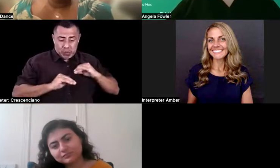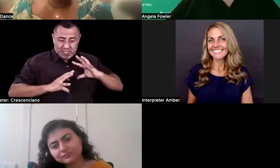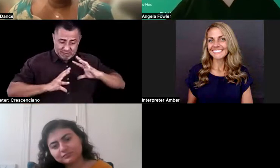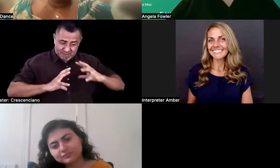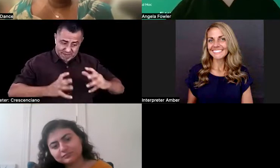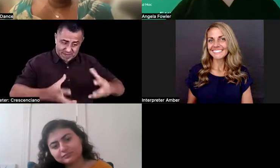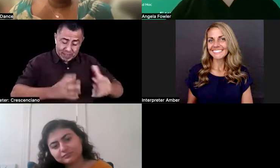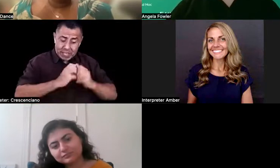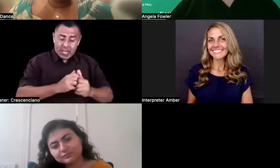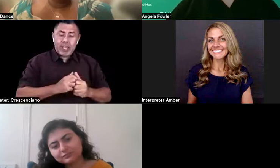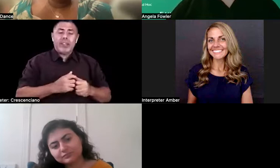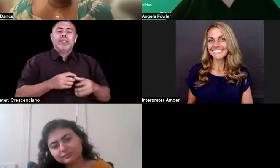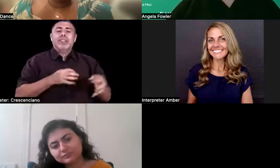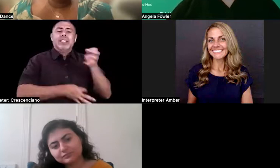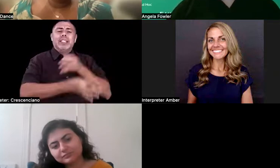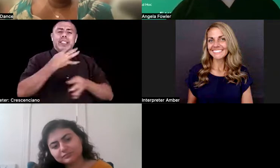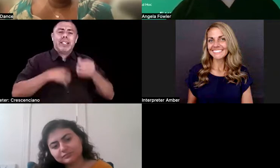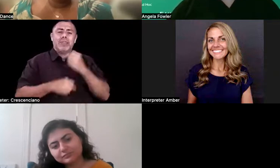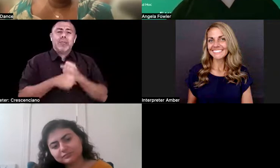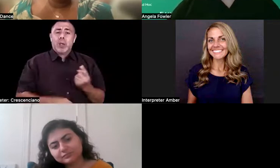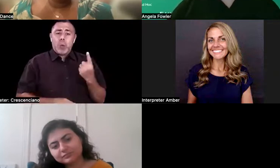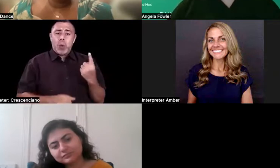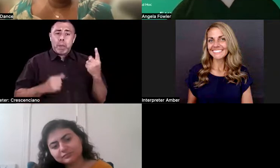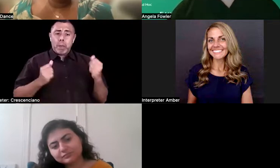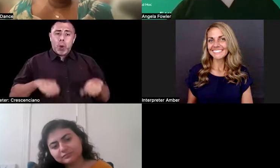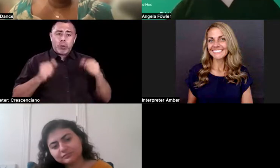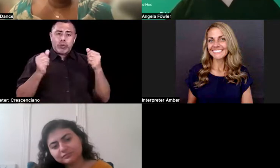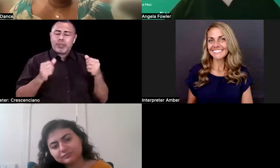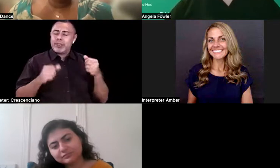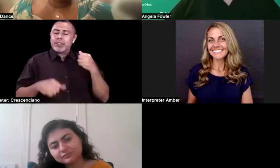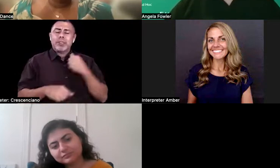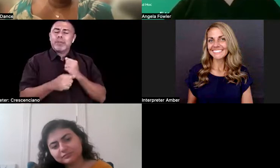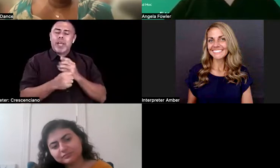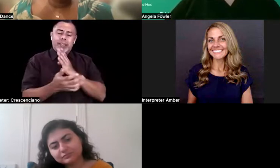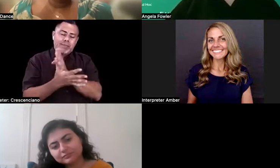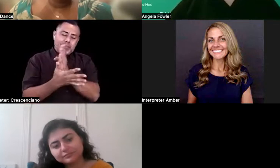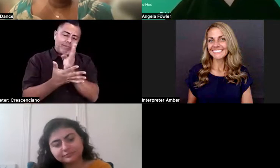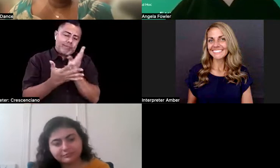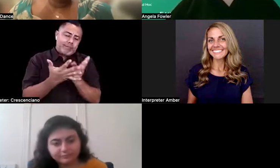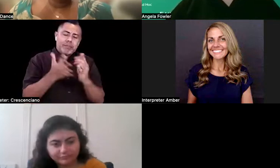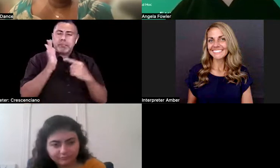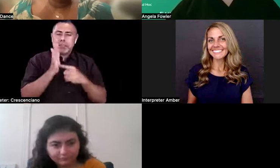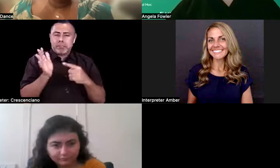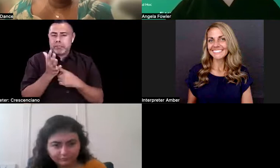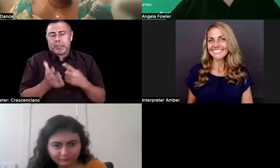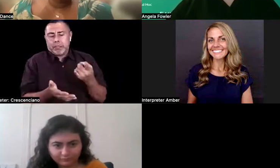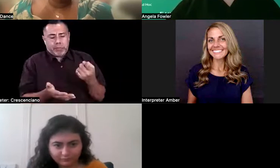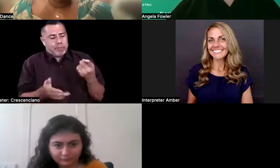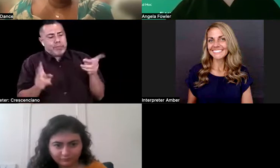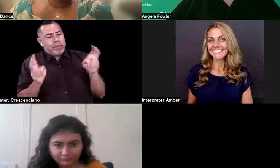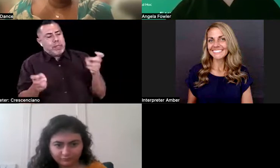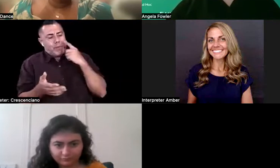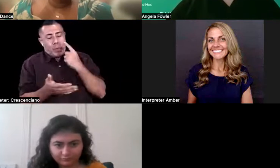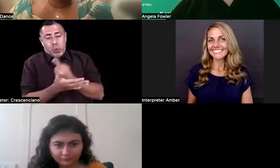create a series of content. So take a high level topic for the week, whatever you want, disability, accommodations, whatever, and then